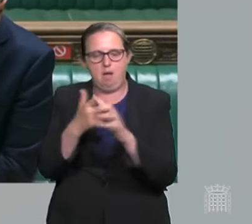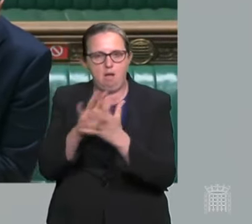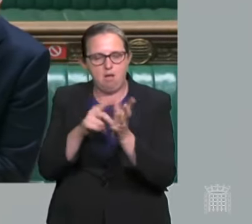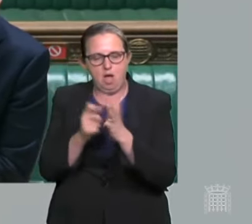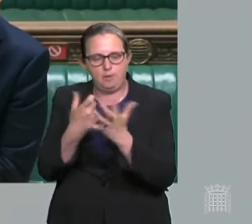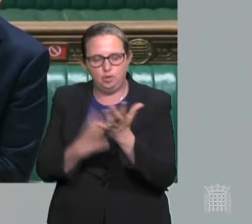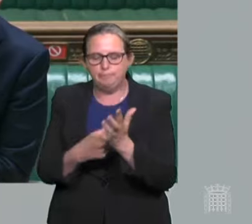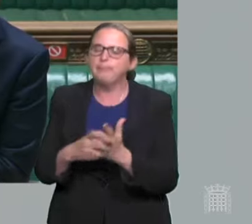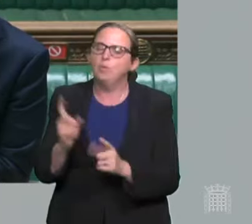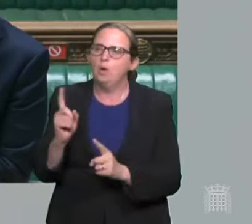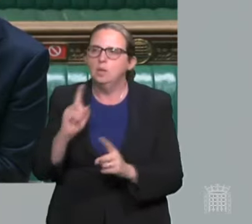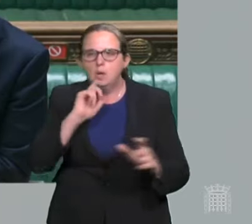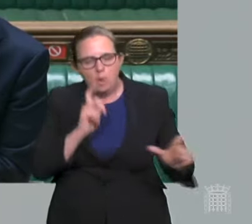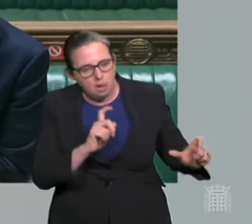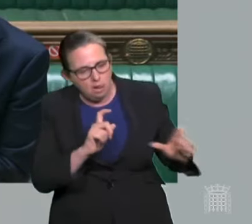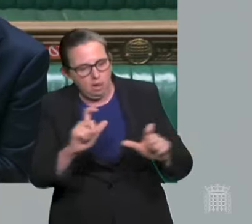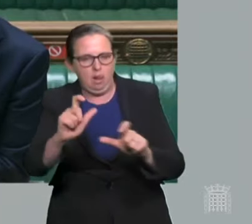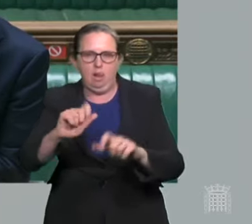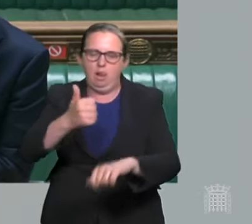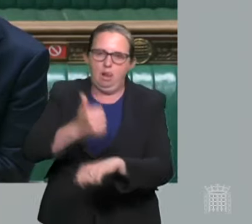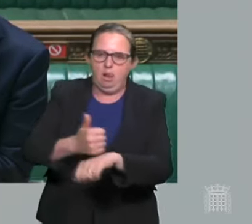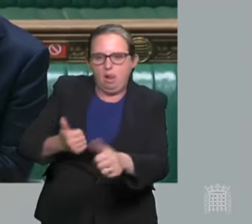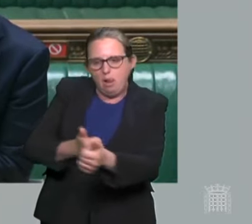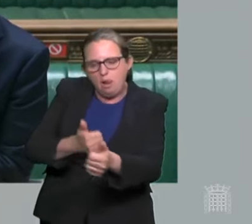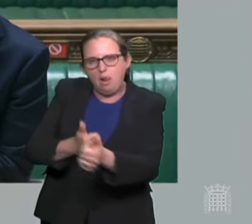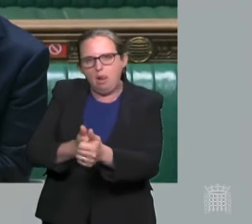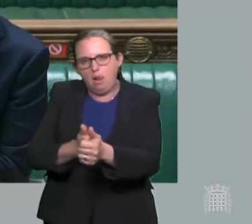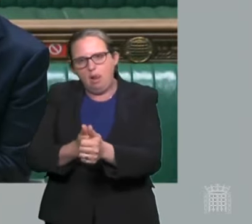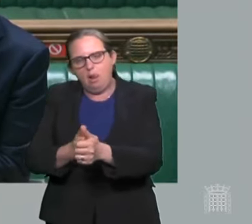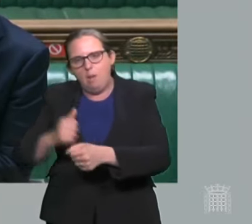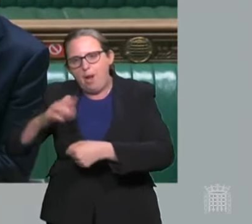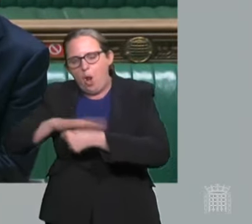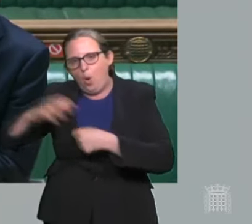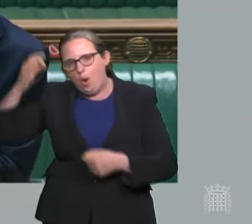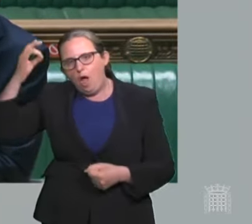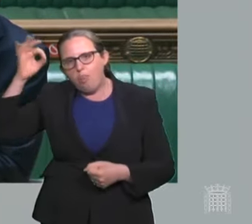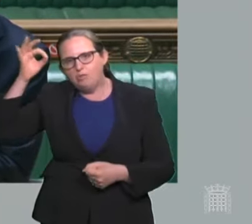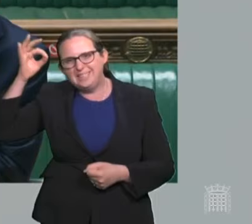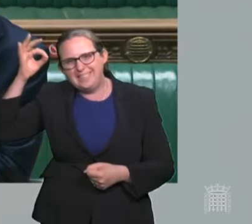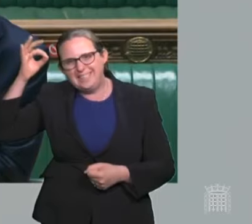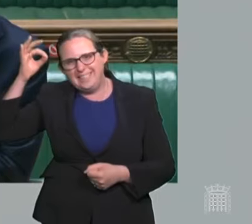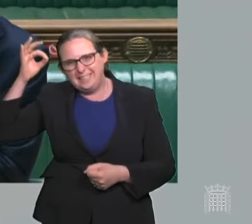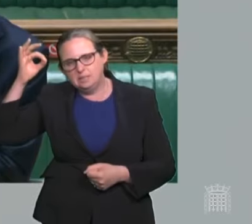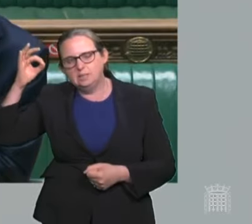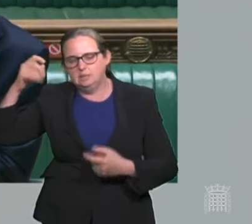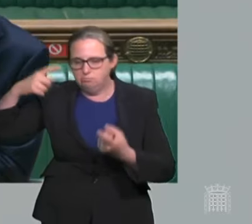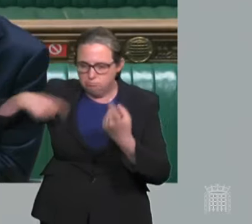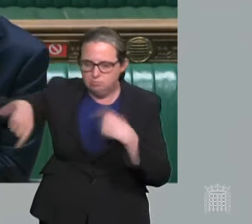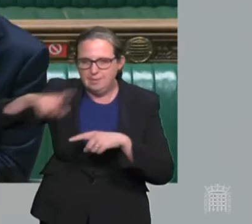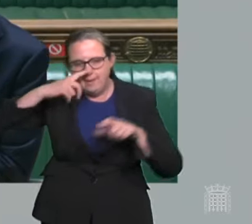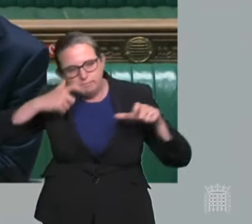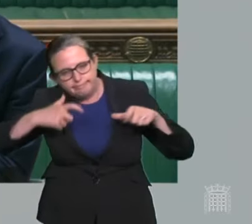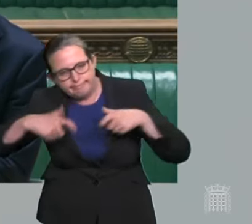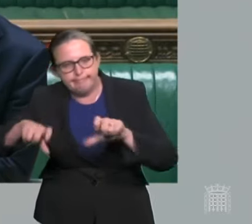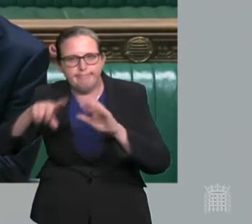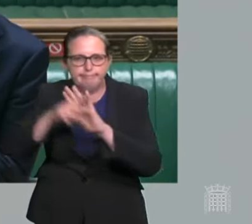be keeping in place contingency measures, particularly for local authorities, the so-called number three regulations, at least until the